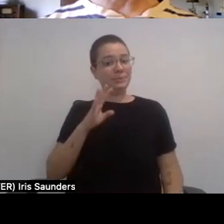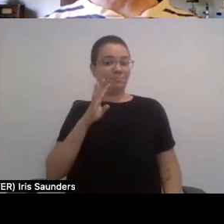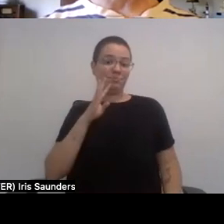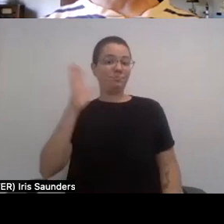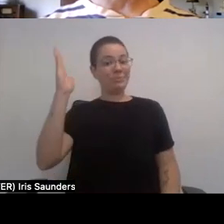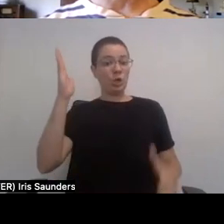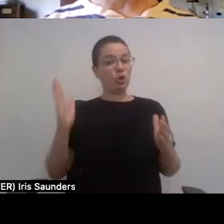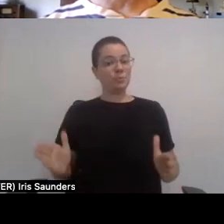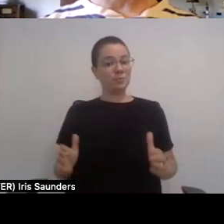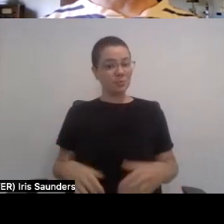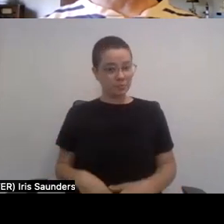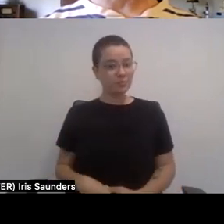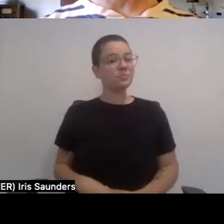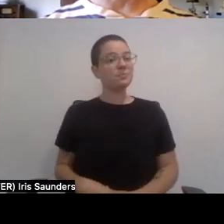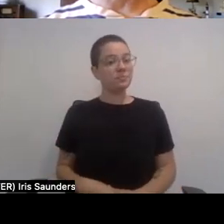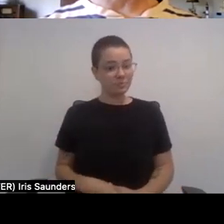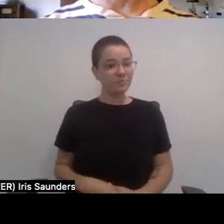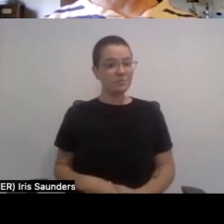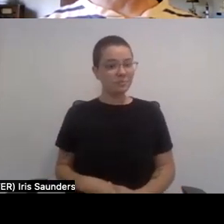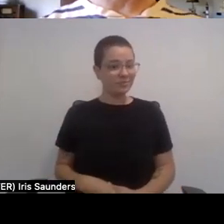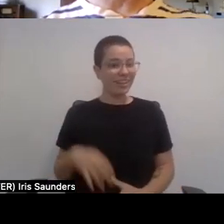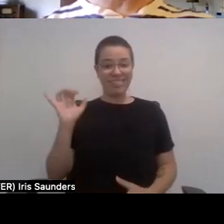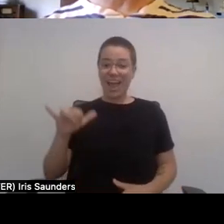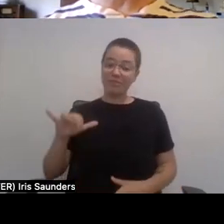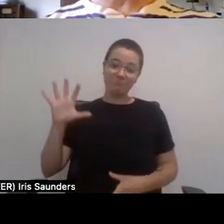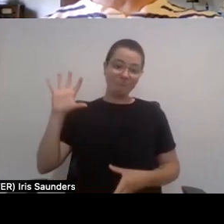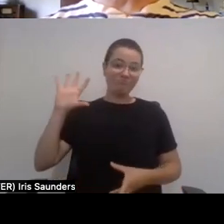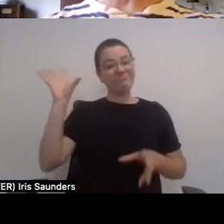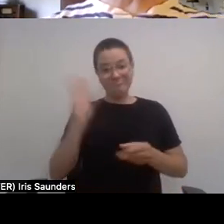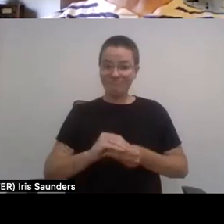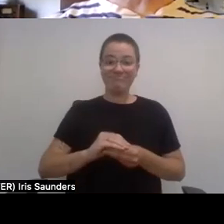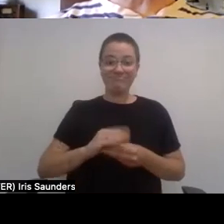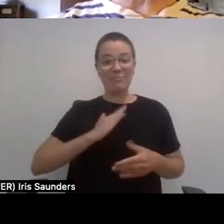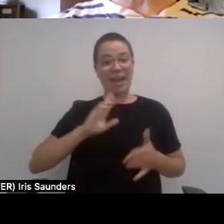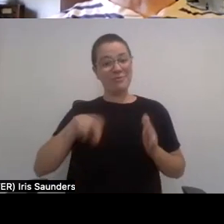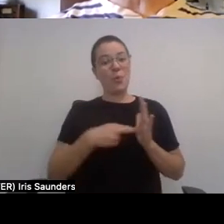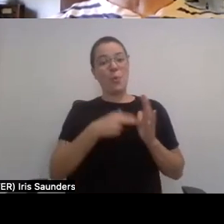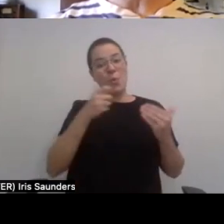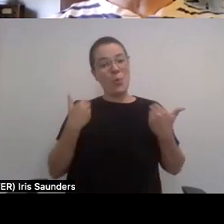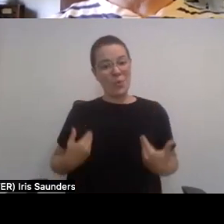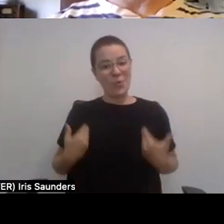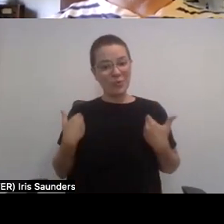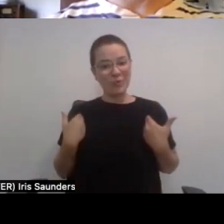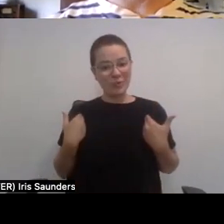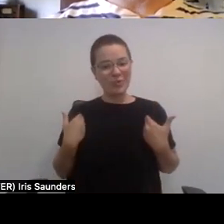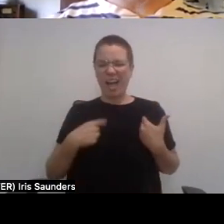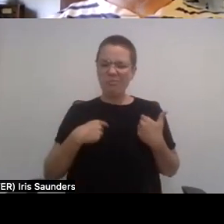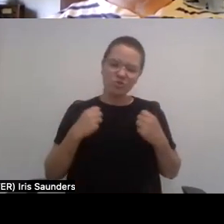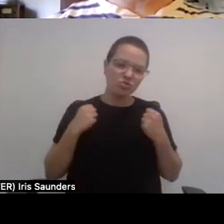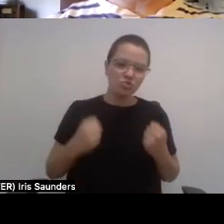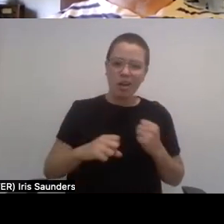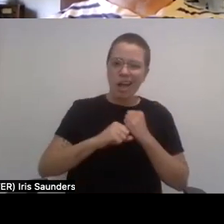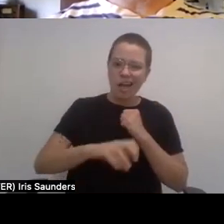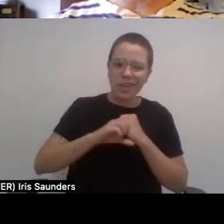And so this really sums up my role. I love to, you know, advocate and, you know,